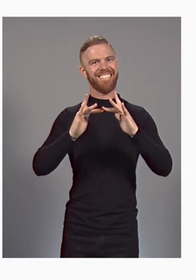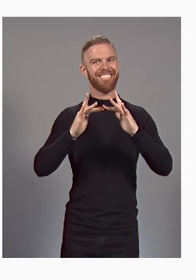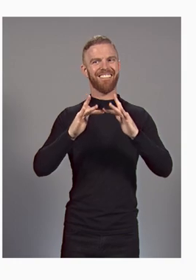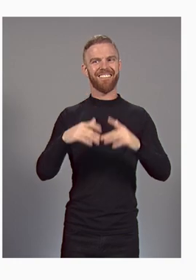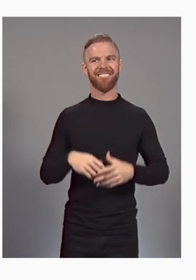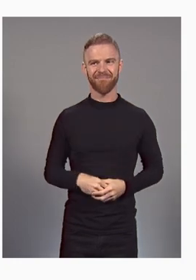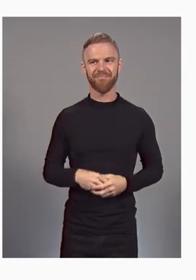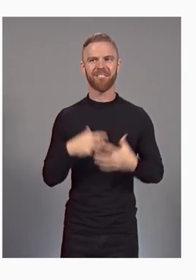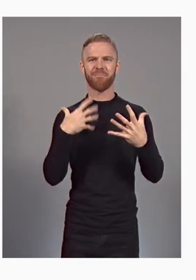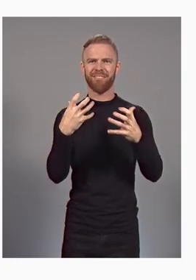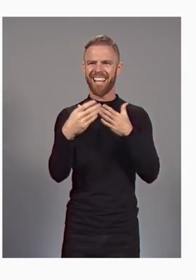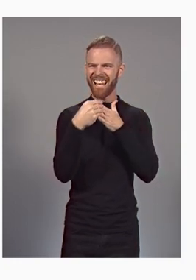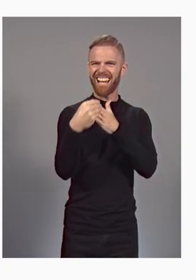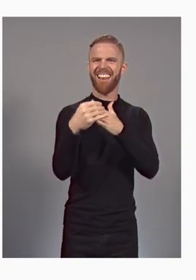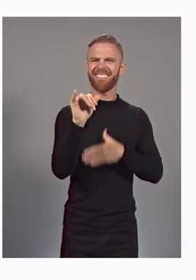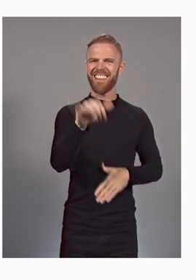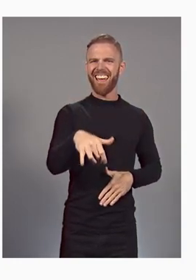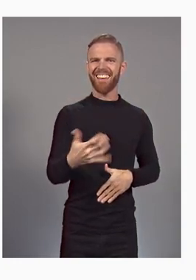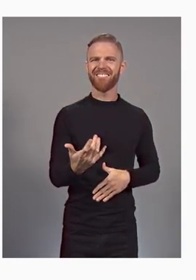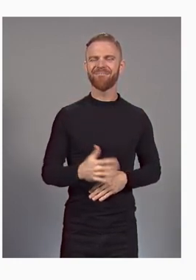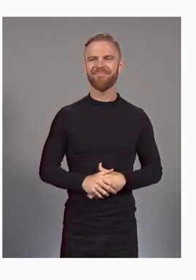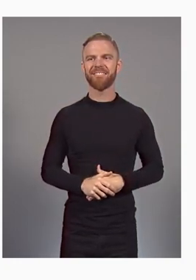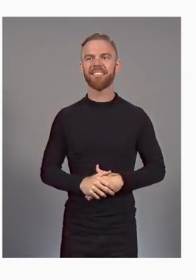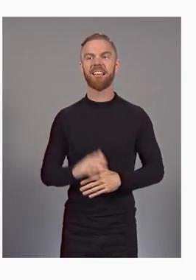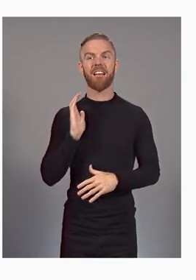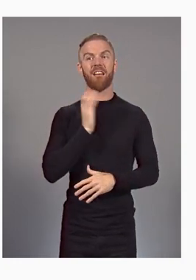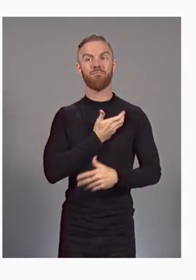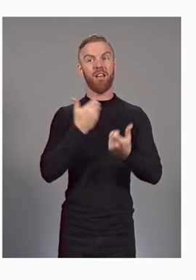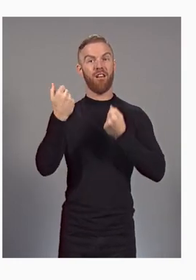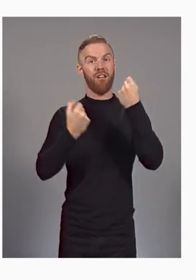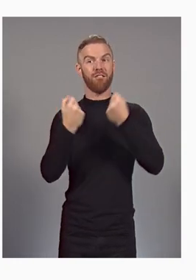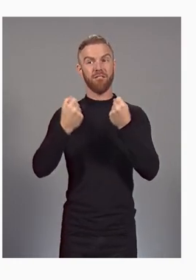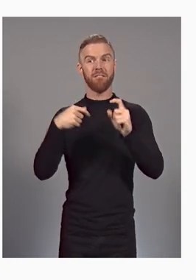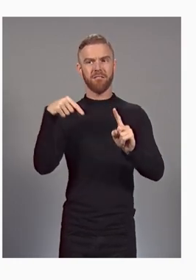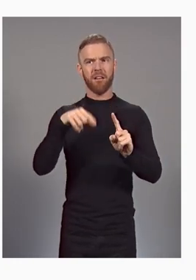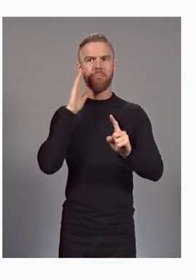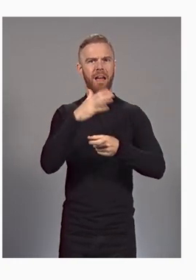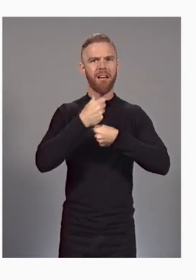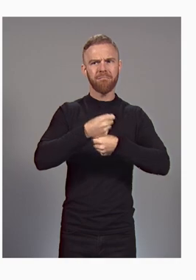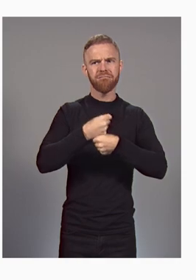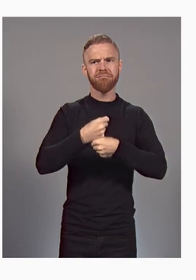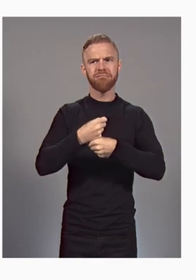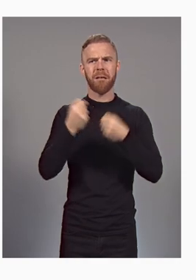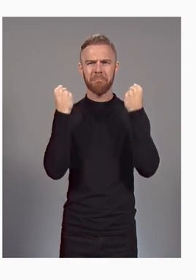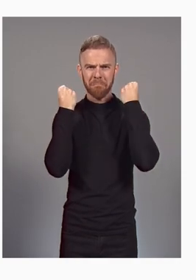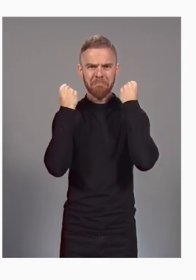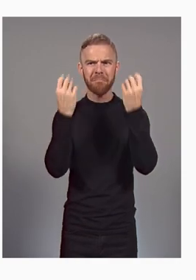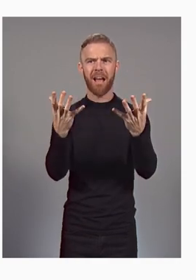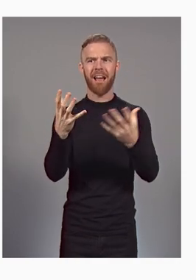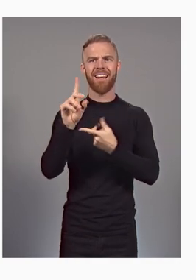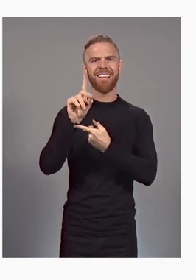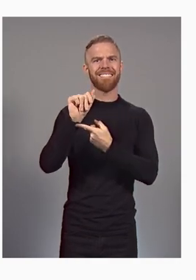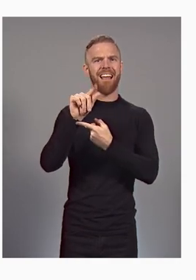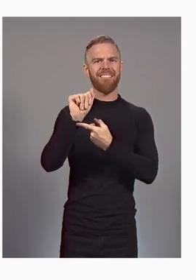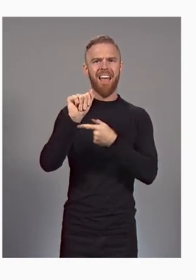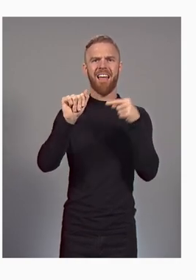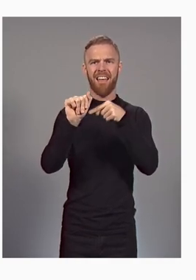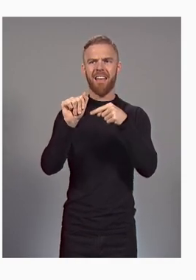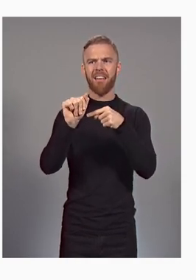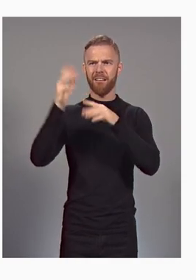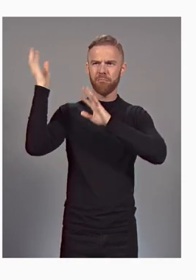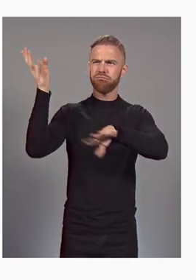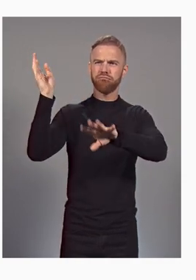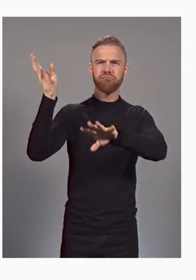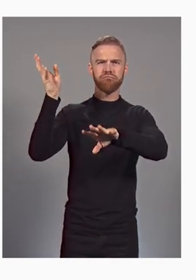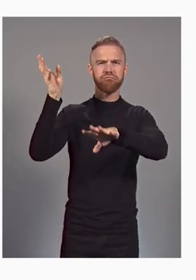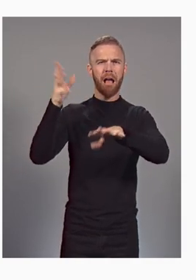that revolution. We're turning our vehicles into generators of data that will receive continuous updates. We can ship software